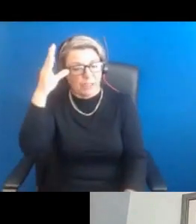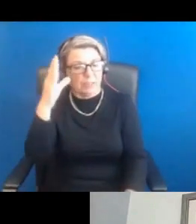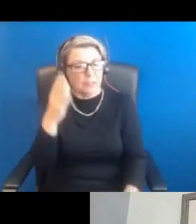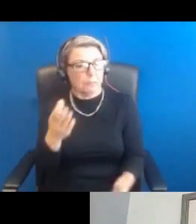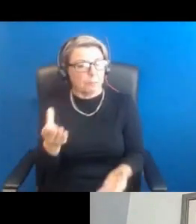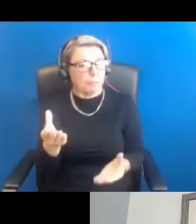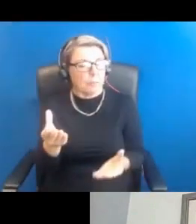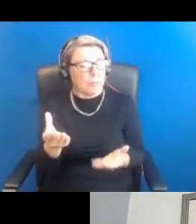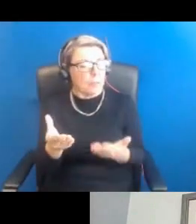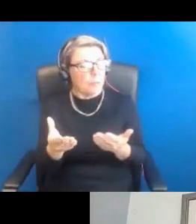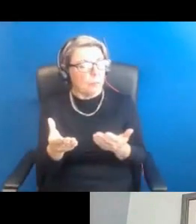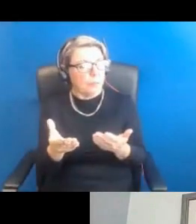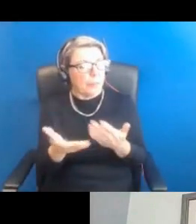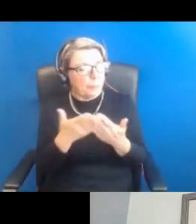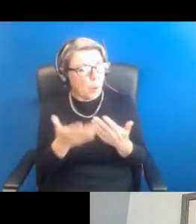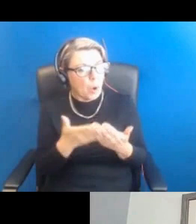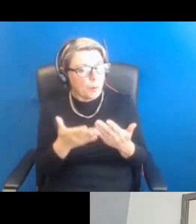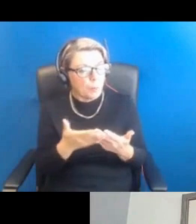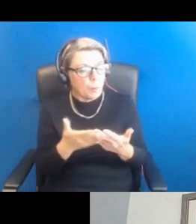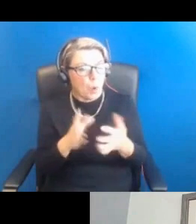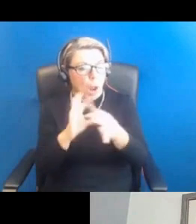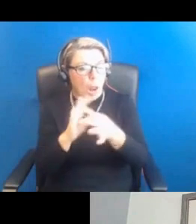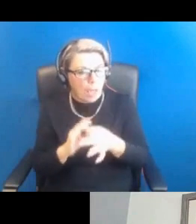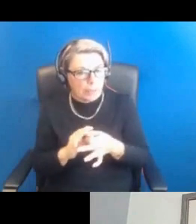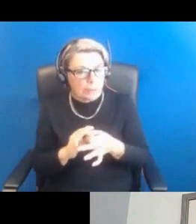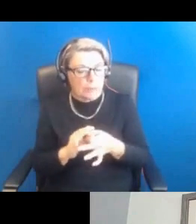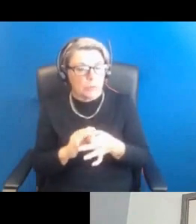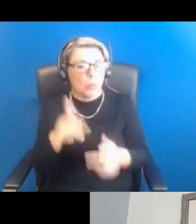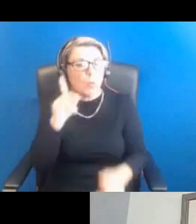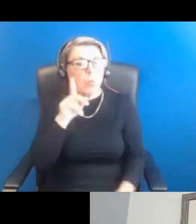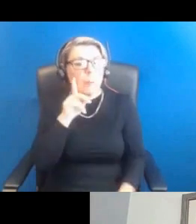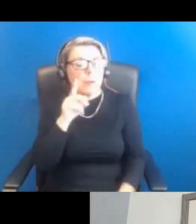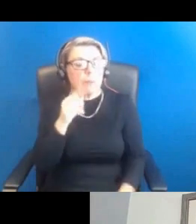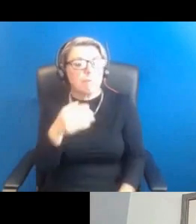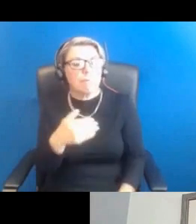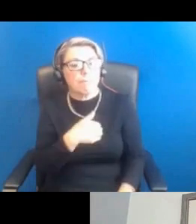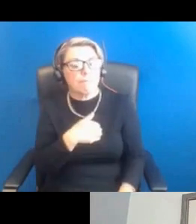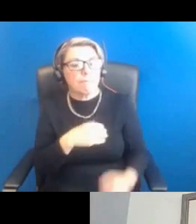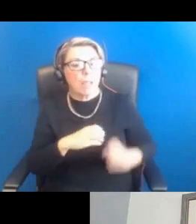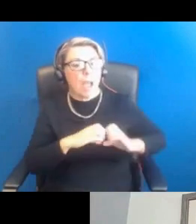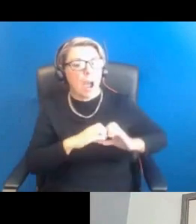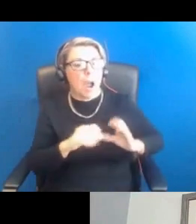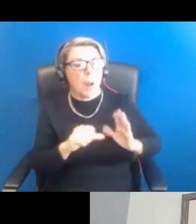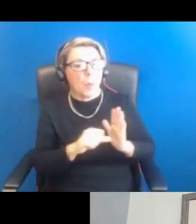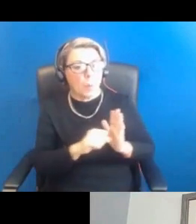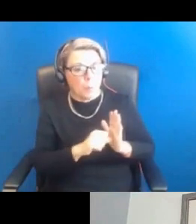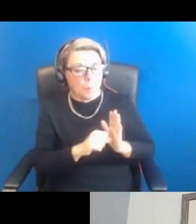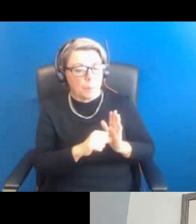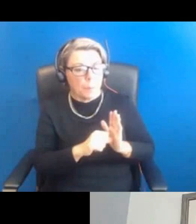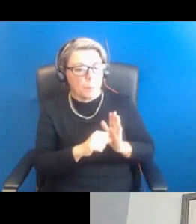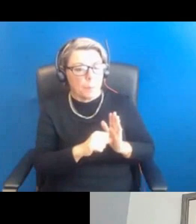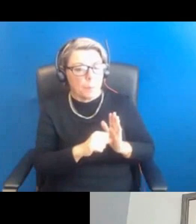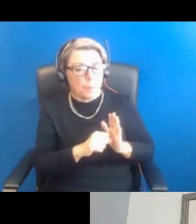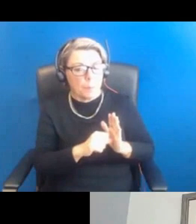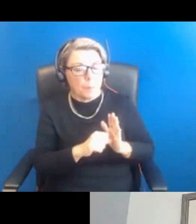between women and cardiac problems. And I'm wondering, and there's a suggestion in the chat, are there